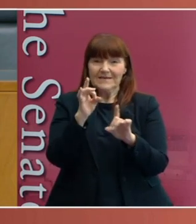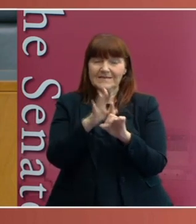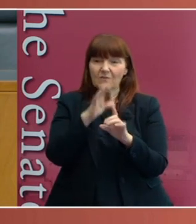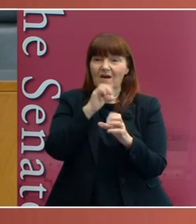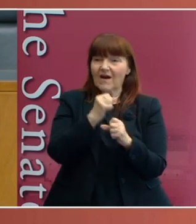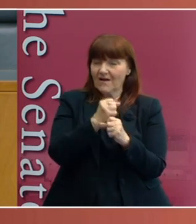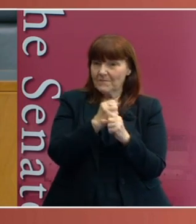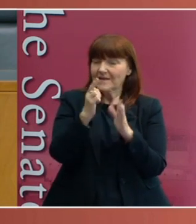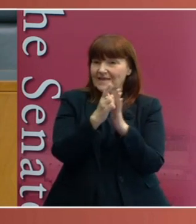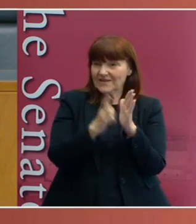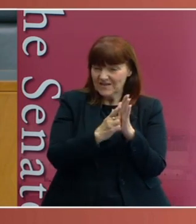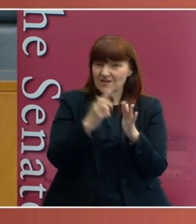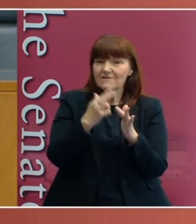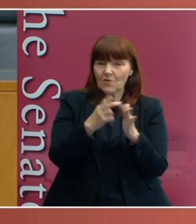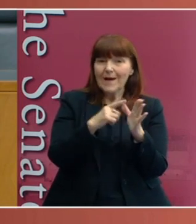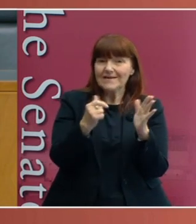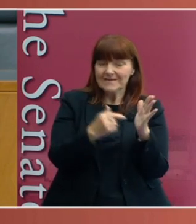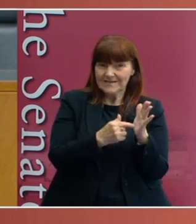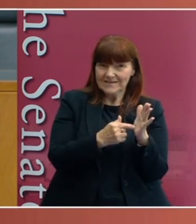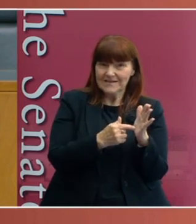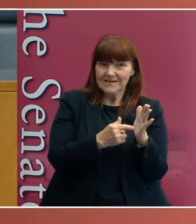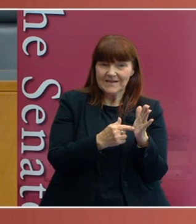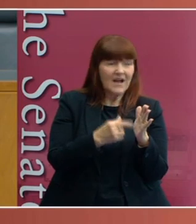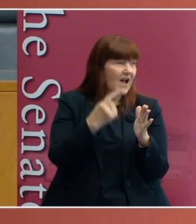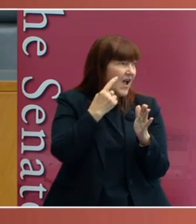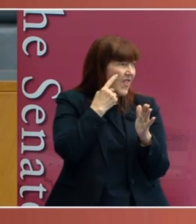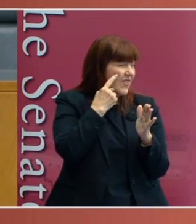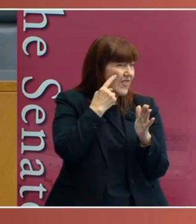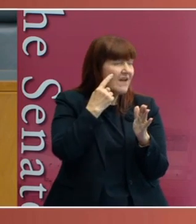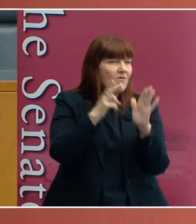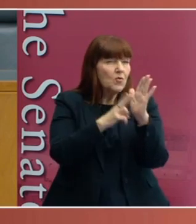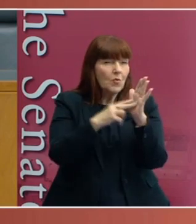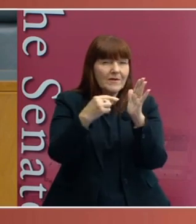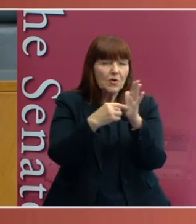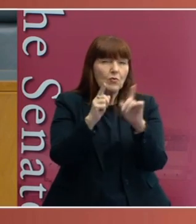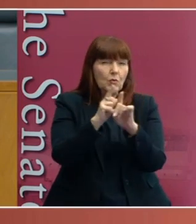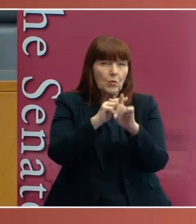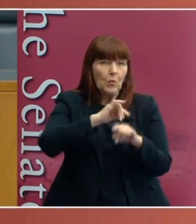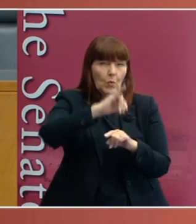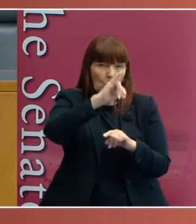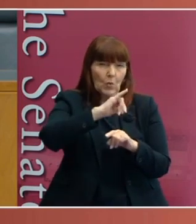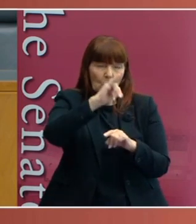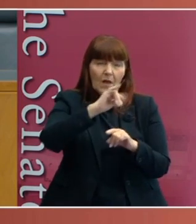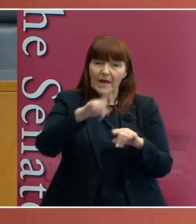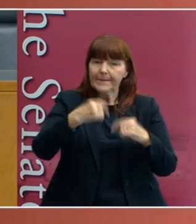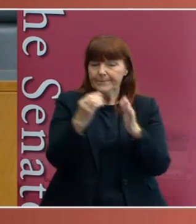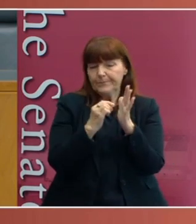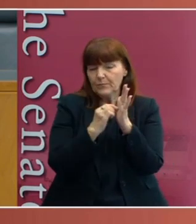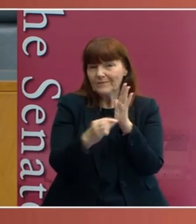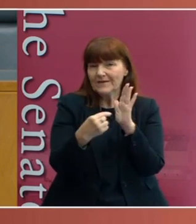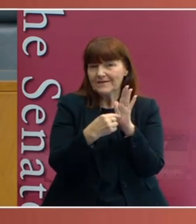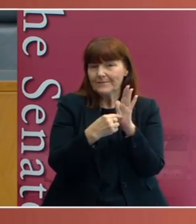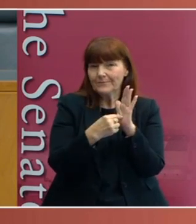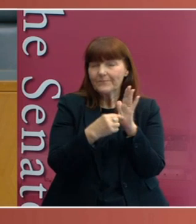created for the ACT, I think also for the Northern Territory, not absolutely sure, they put a provision in there that was the